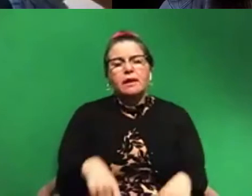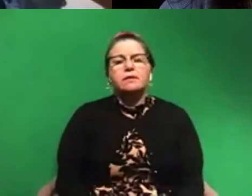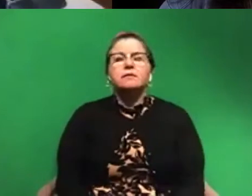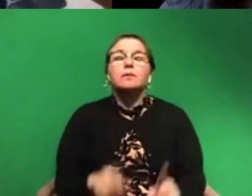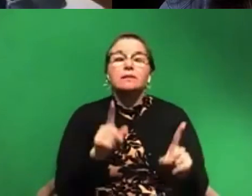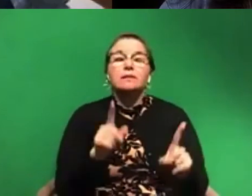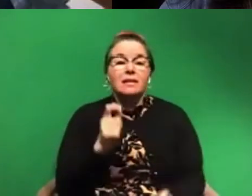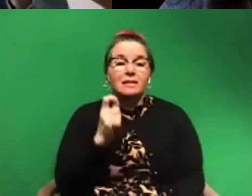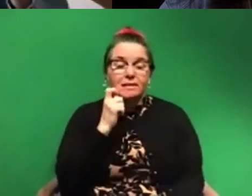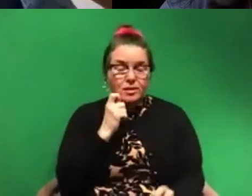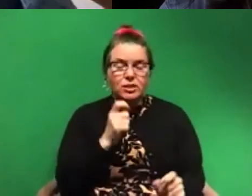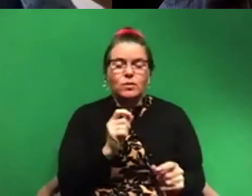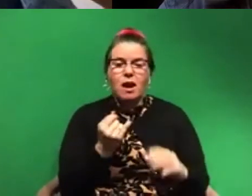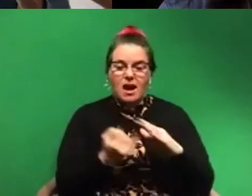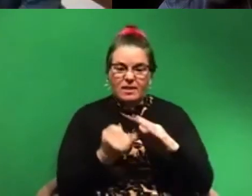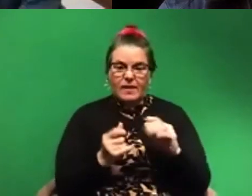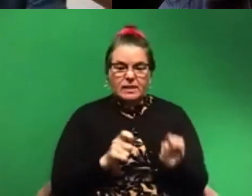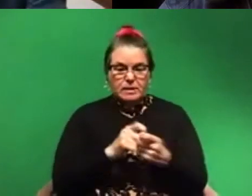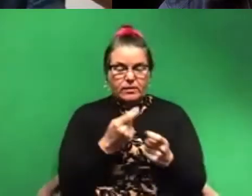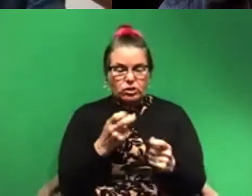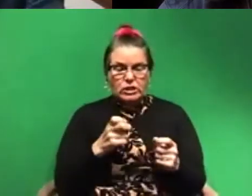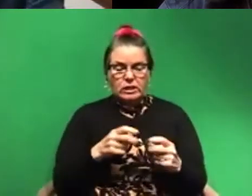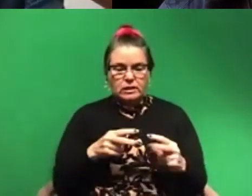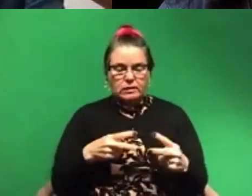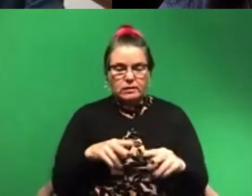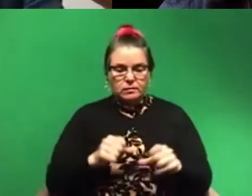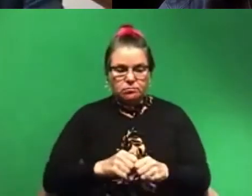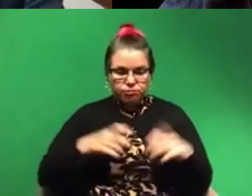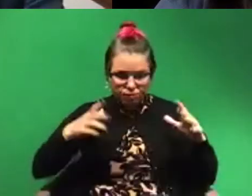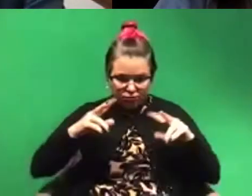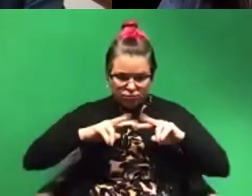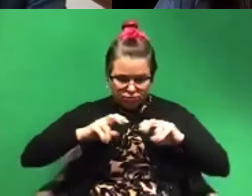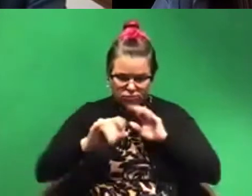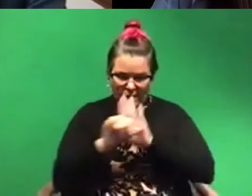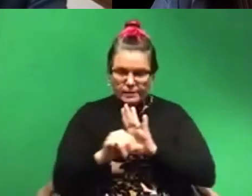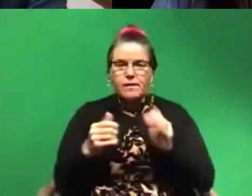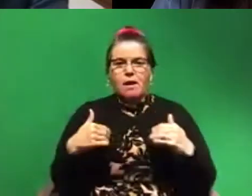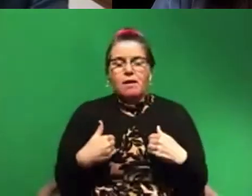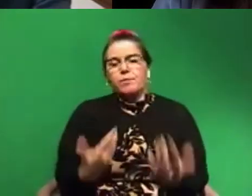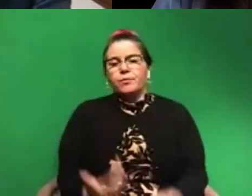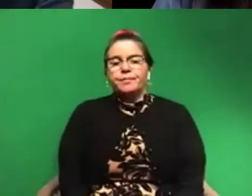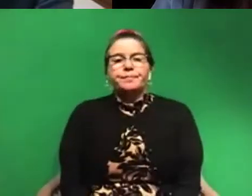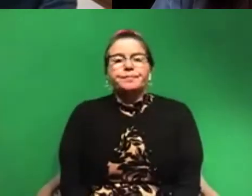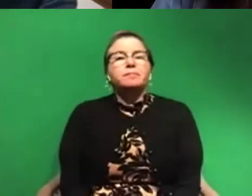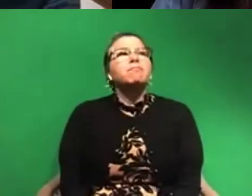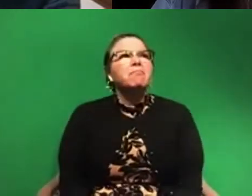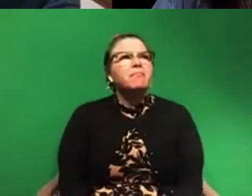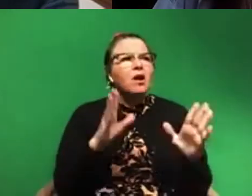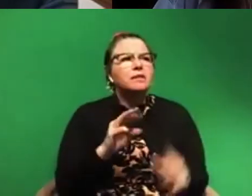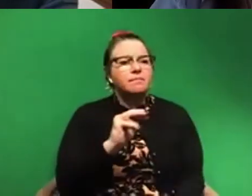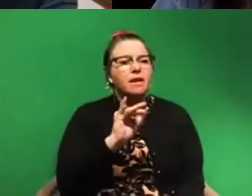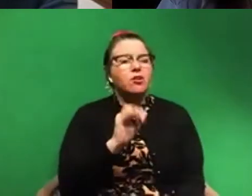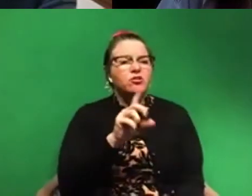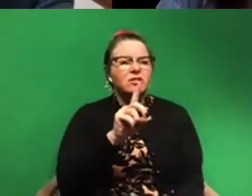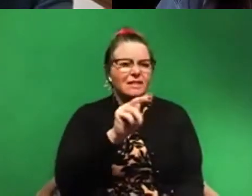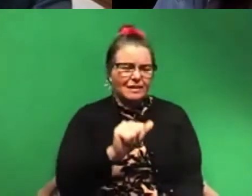gene, amplify it and sequence it to identify an organism. Awesome. Mitochondrial DNA is so weird to think about.